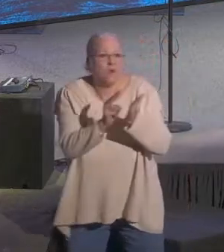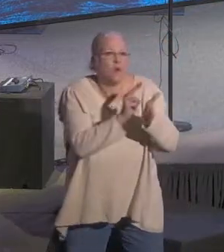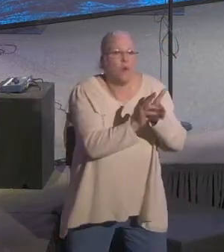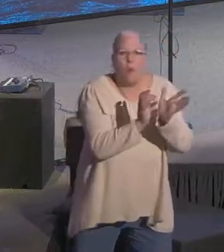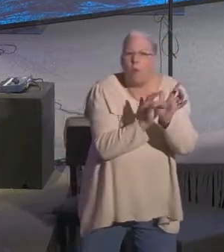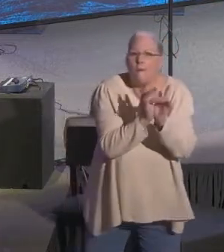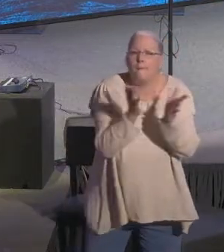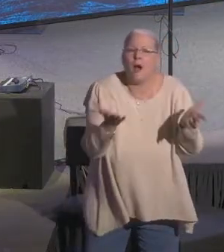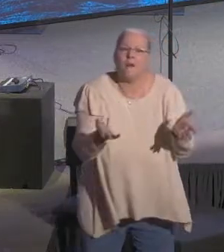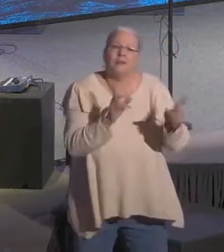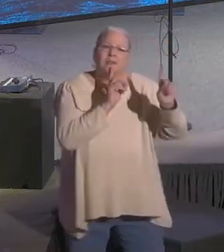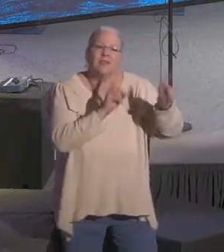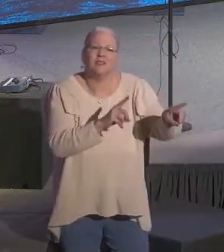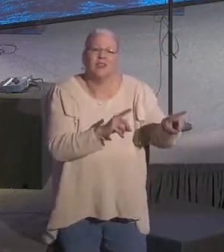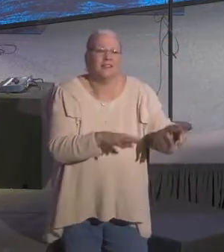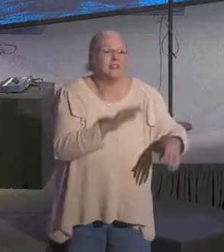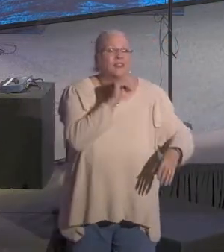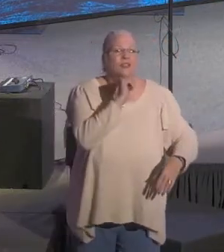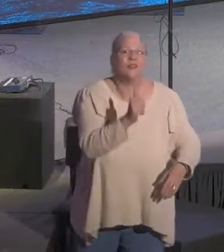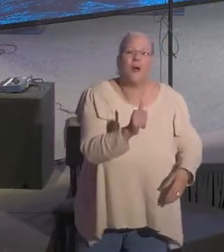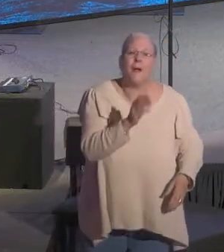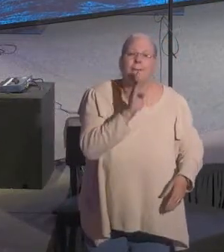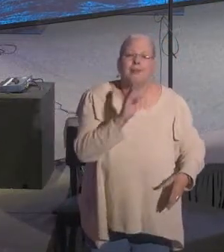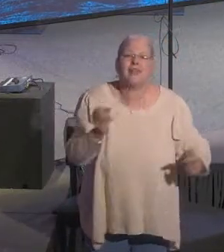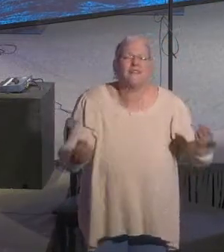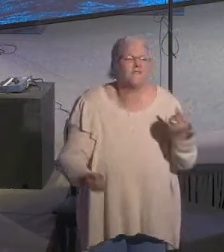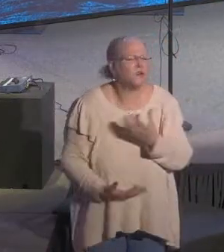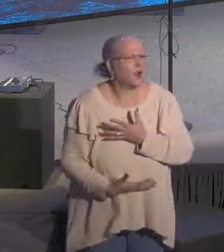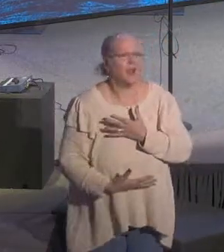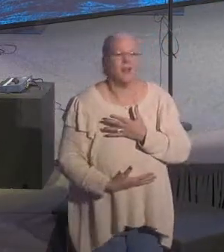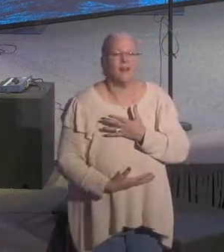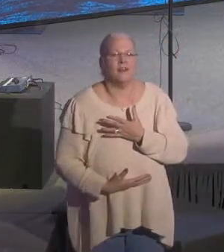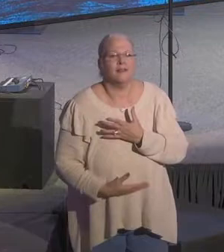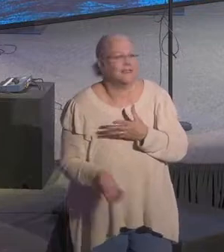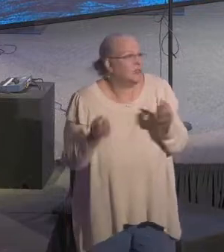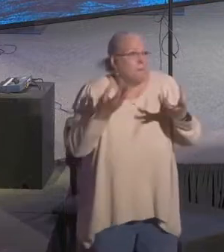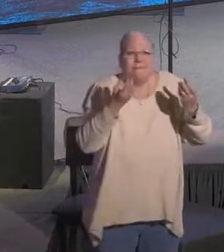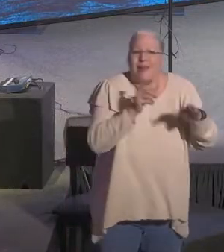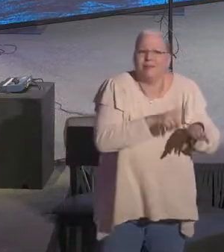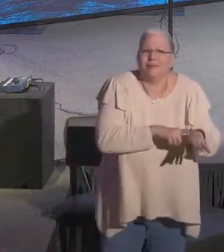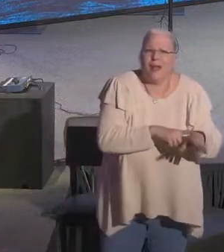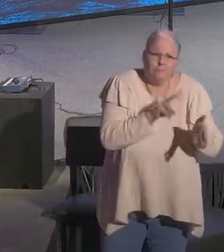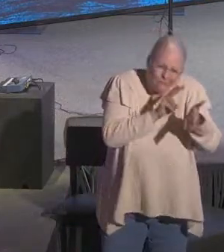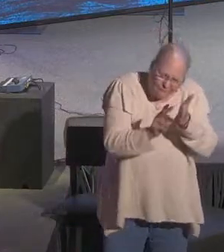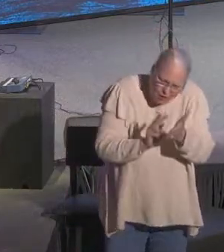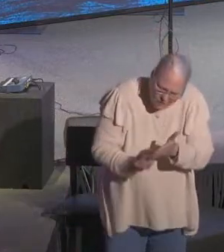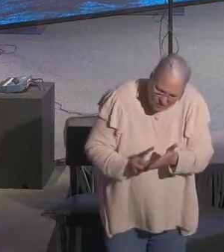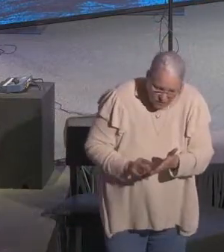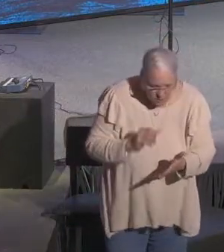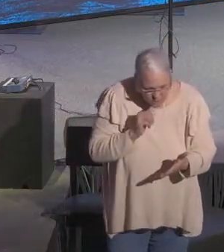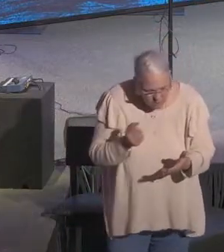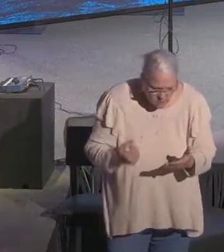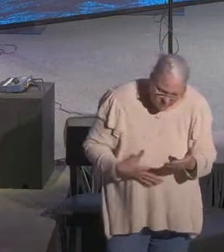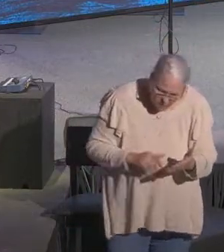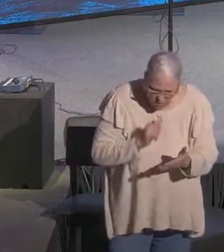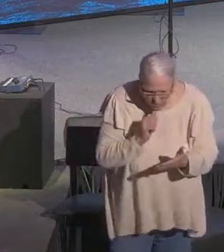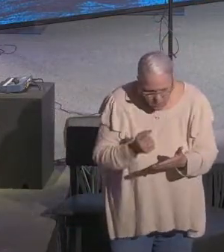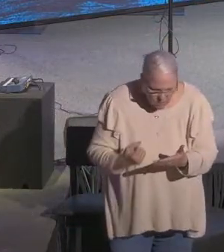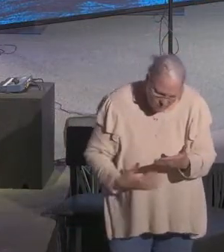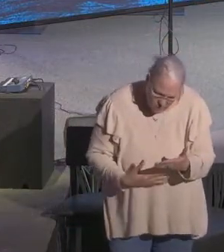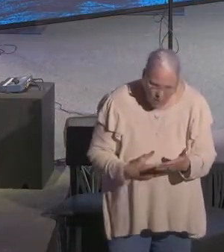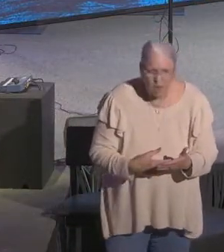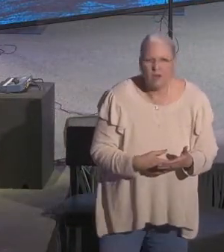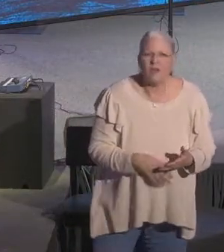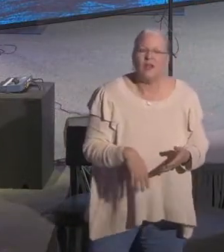which give us the commandment to not be afraid than any other commandment in all of the Bible. God did not give us a spirit of